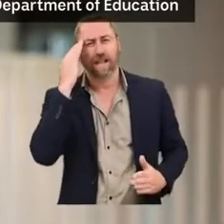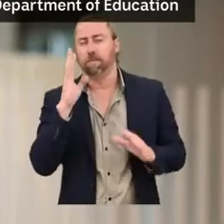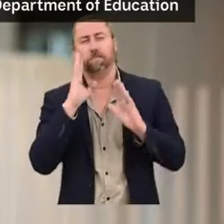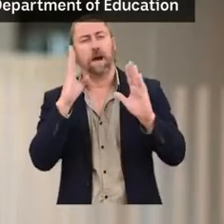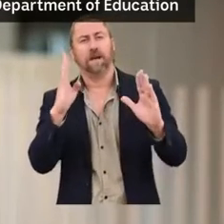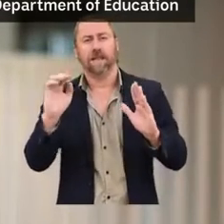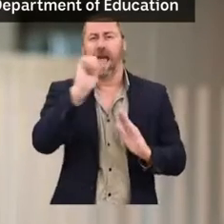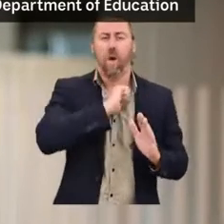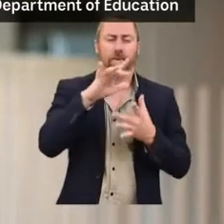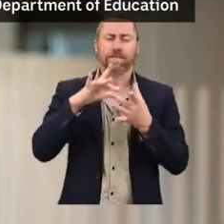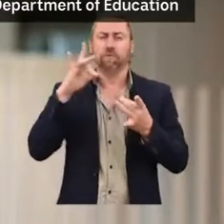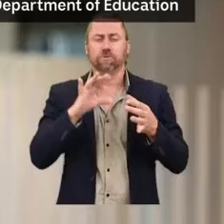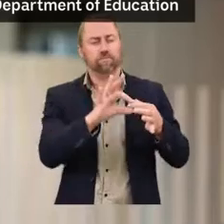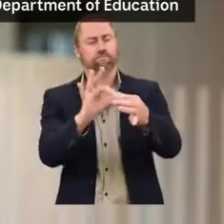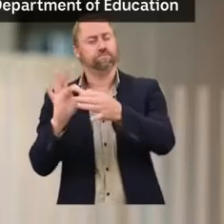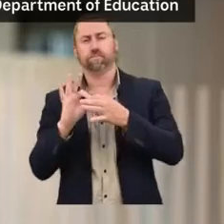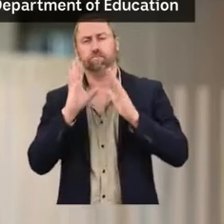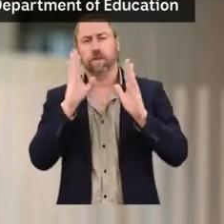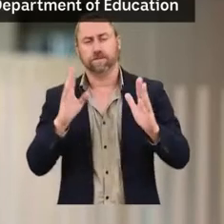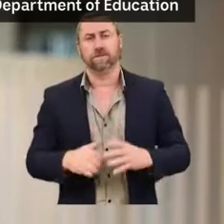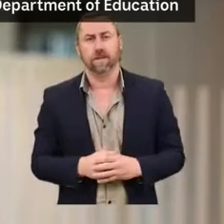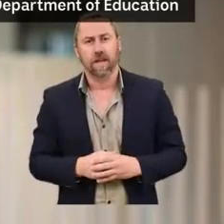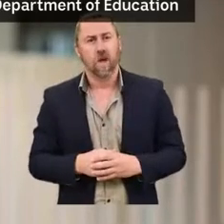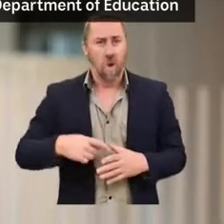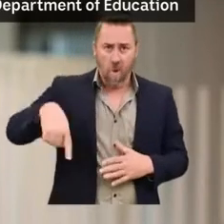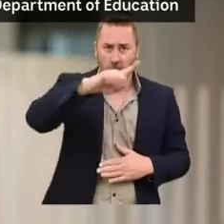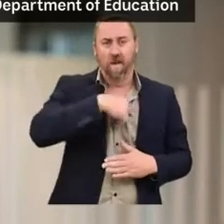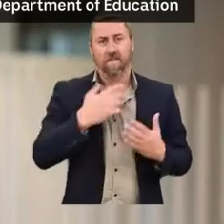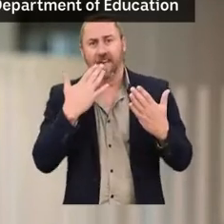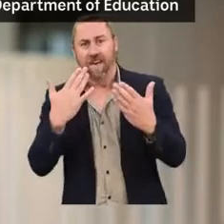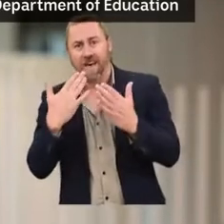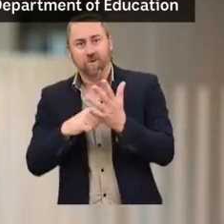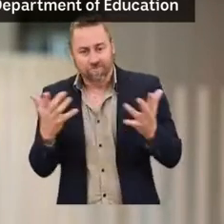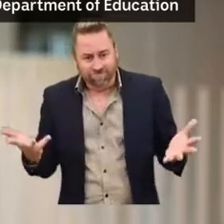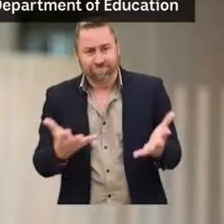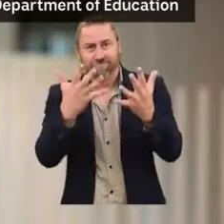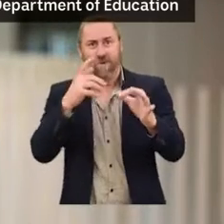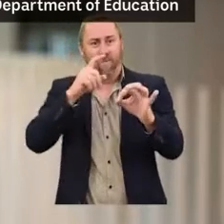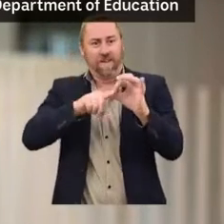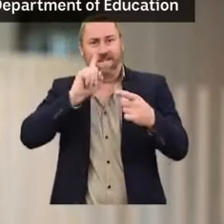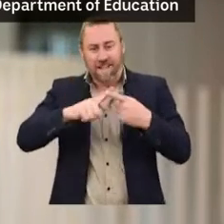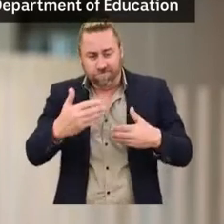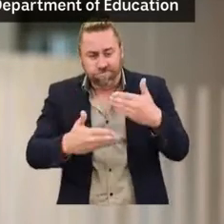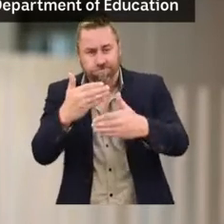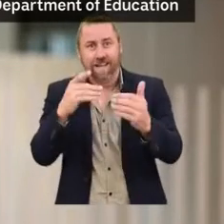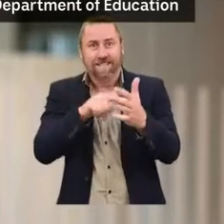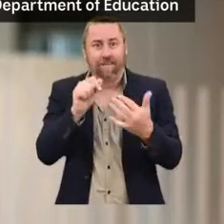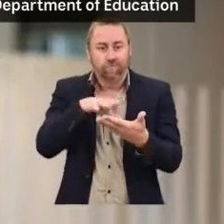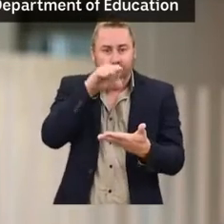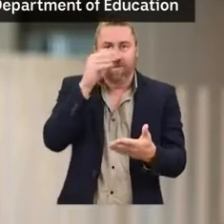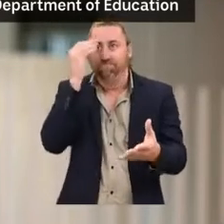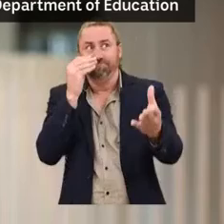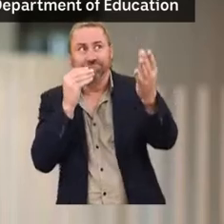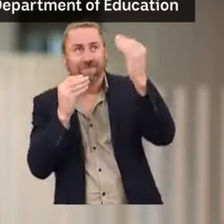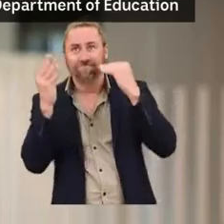Thank you to all who stepped up and helped to play our part in keeping Queensland moving and learning. Amidst all that activity